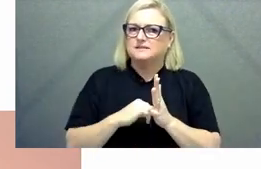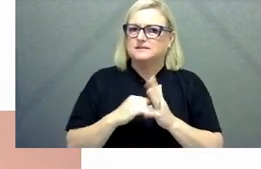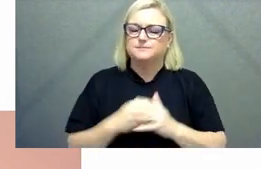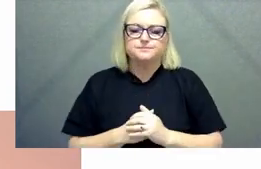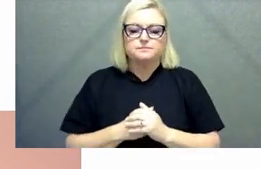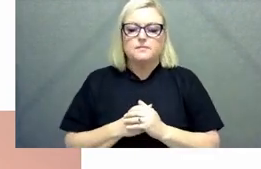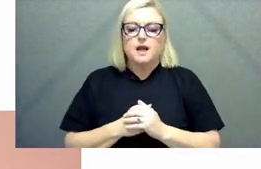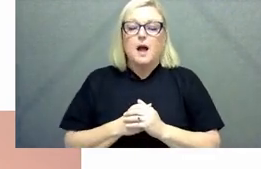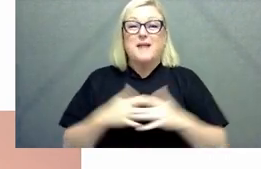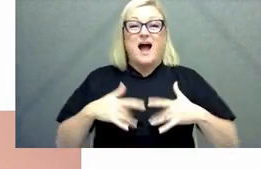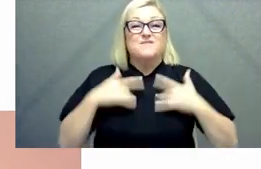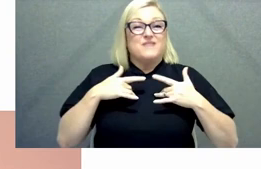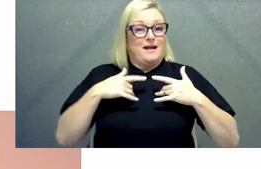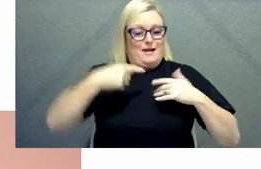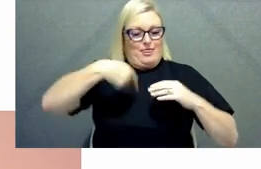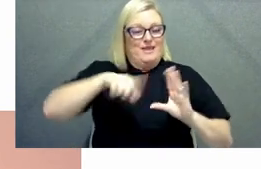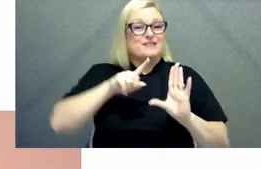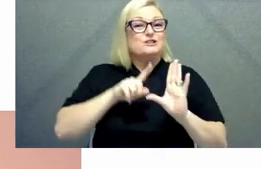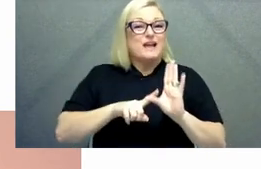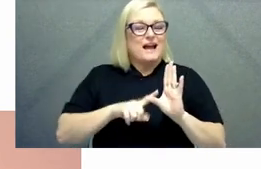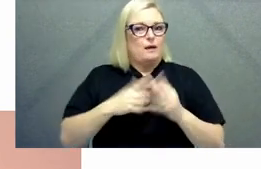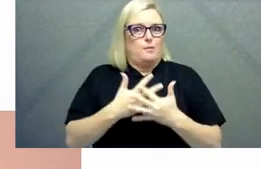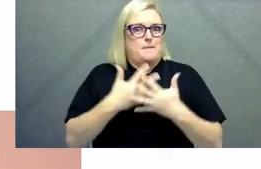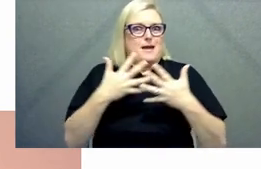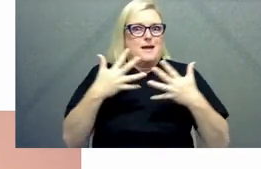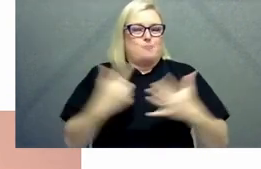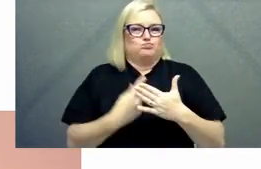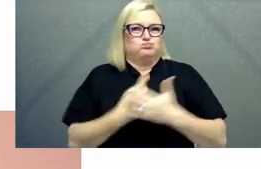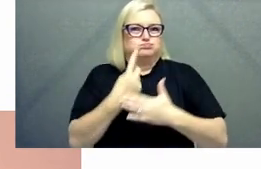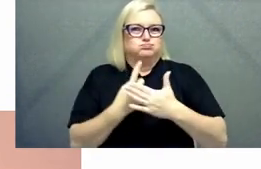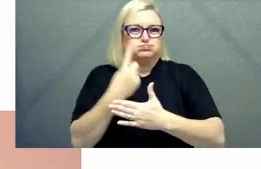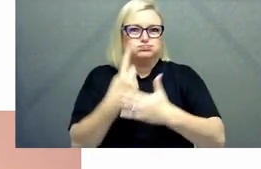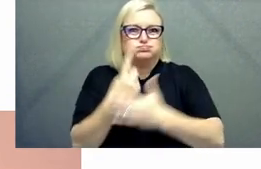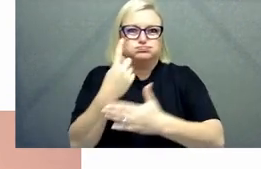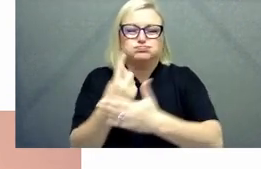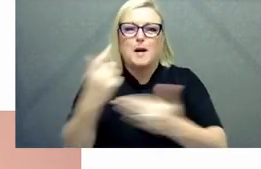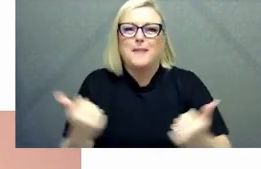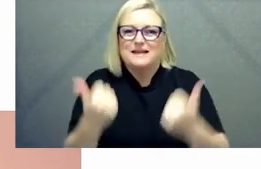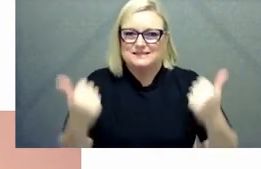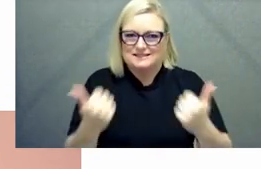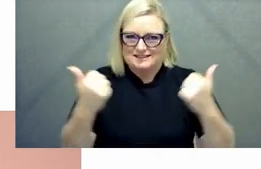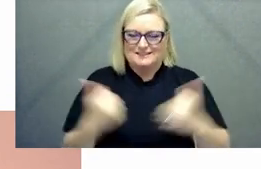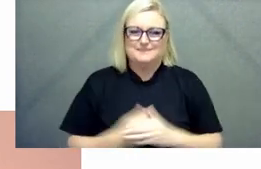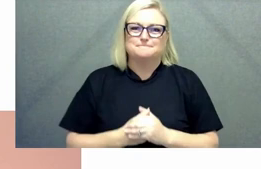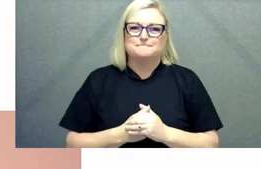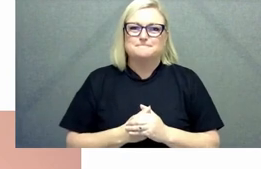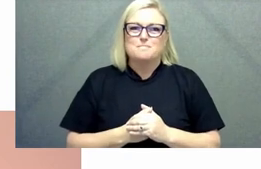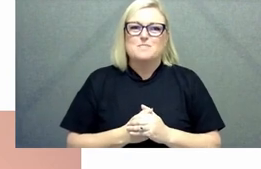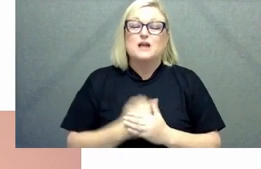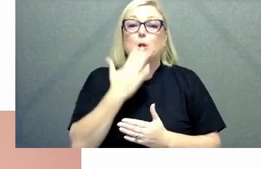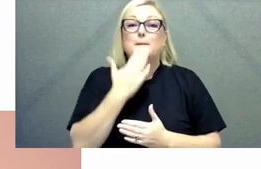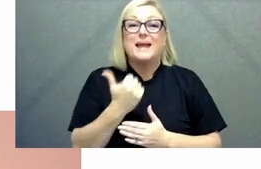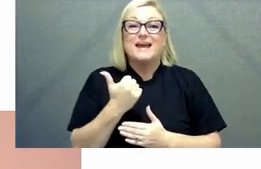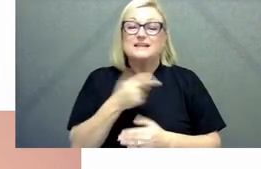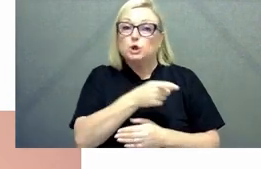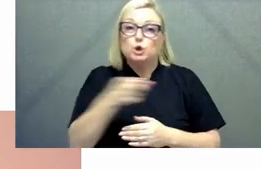continue to be a big year for the APS and things don't look to be slowing down anytime soon i encourage you to not only continue the important work